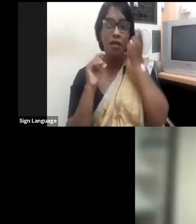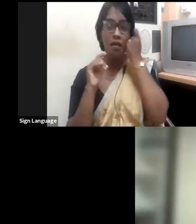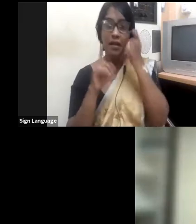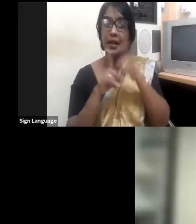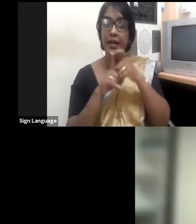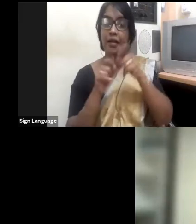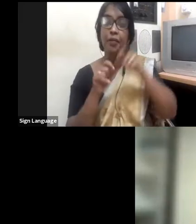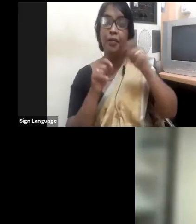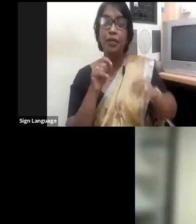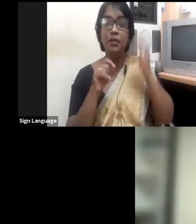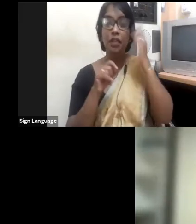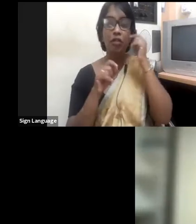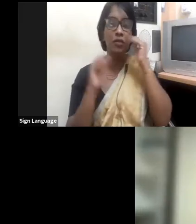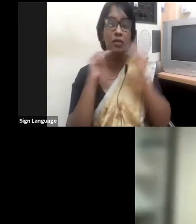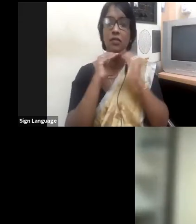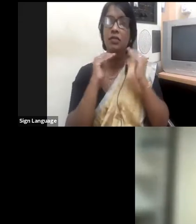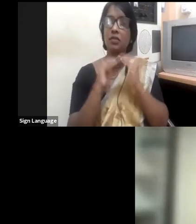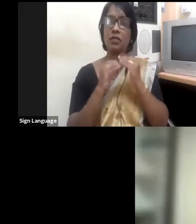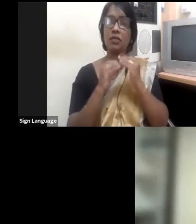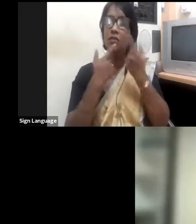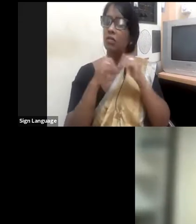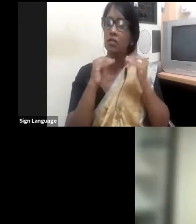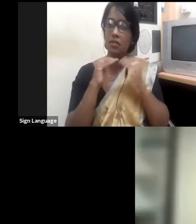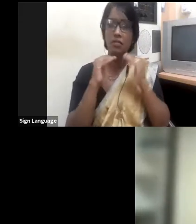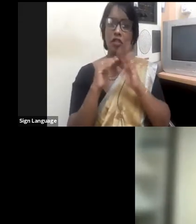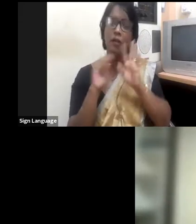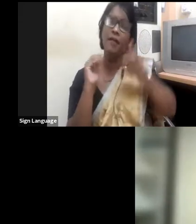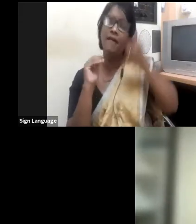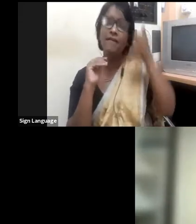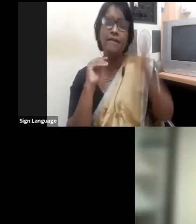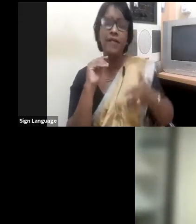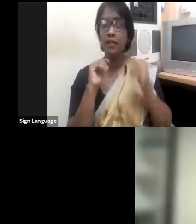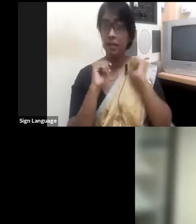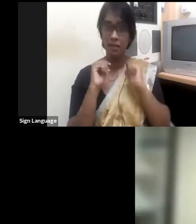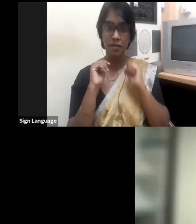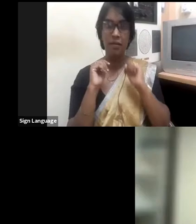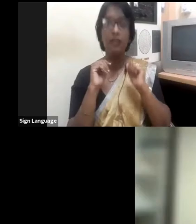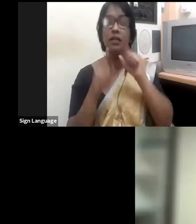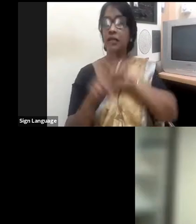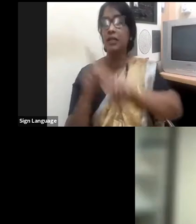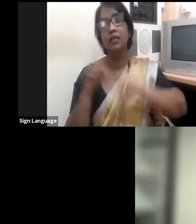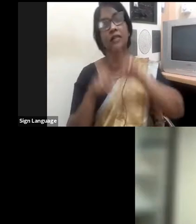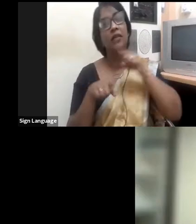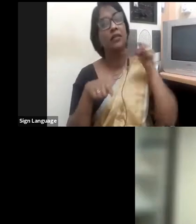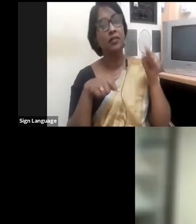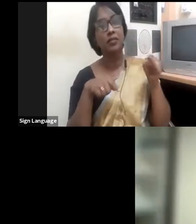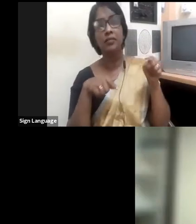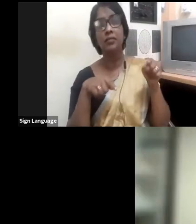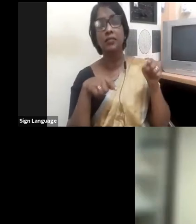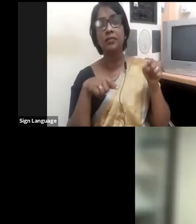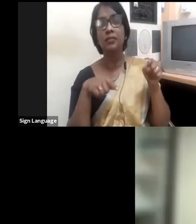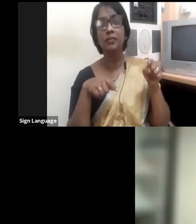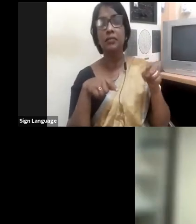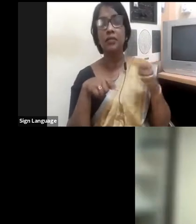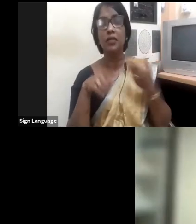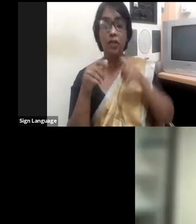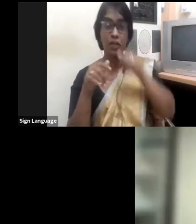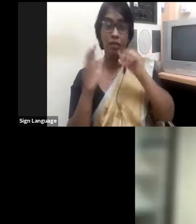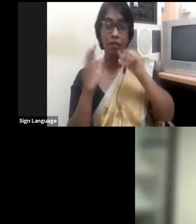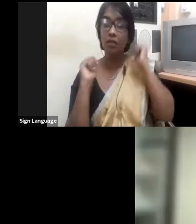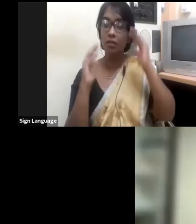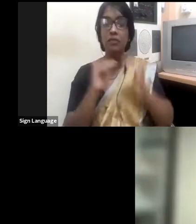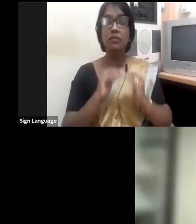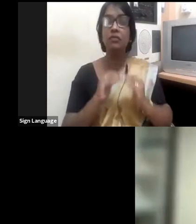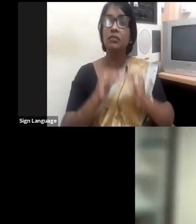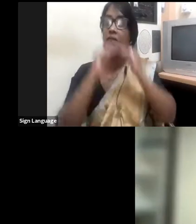this is so important if we are to achieve our Sustainable Development Goal No. 5, of